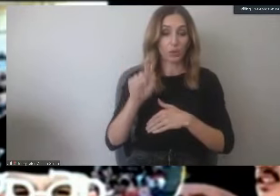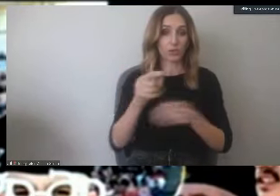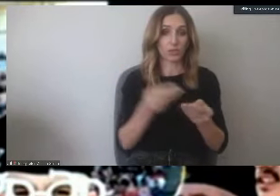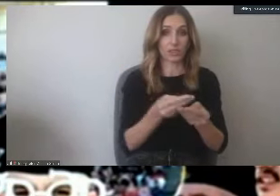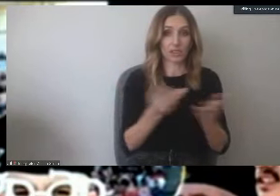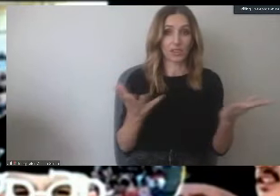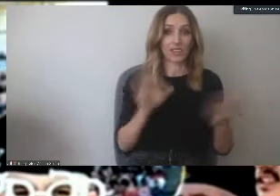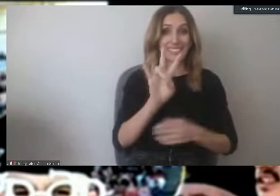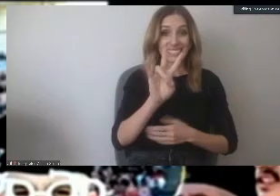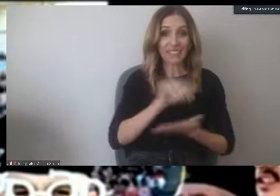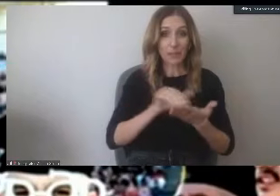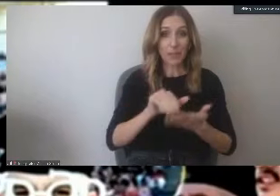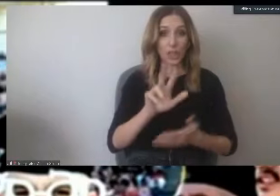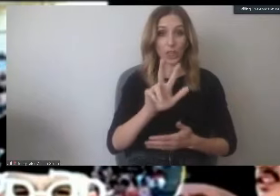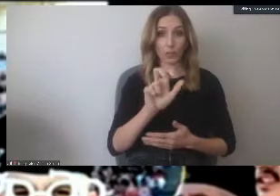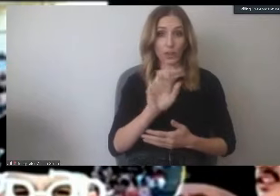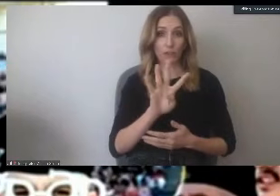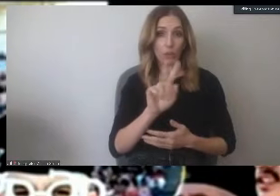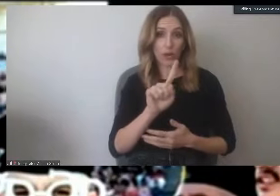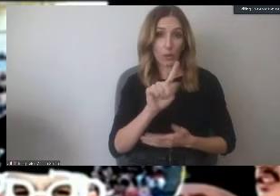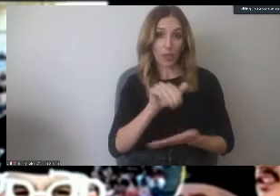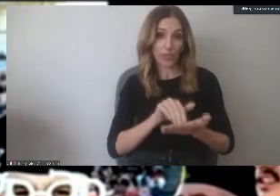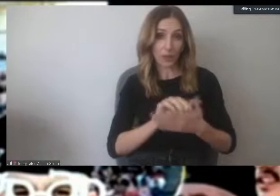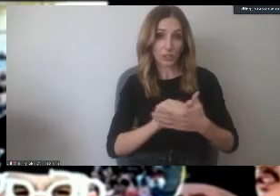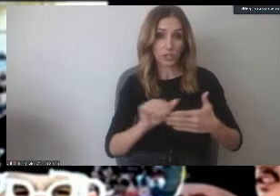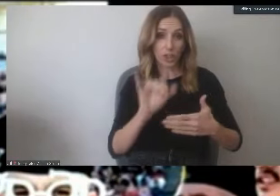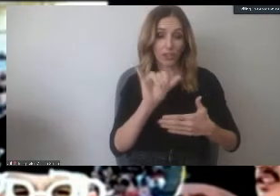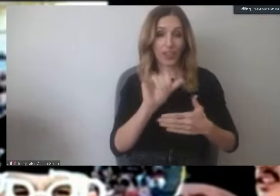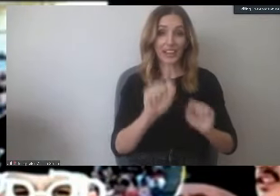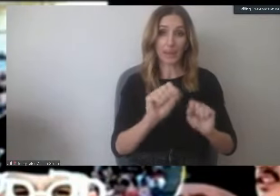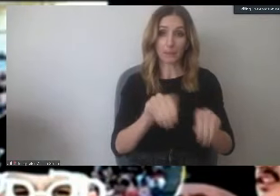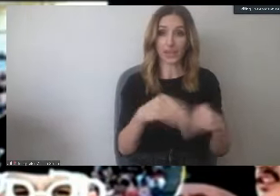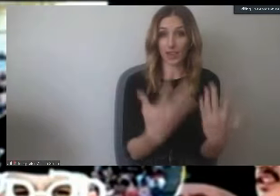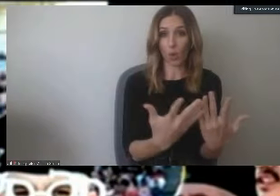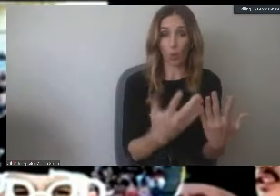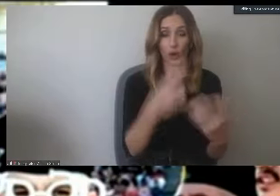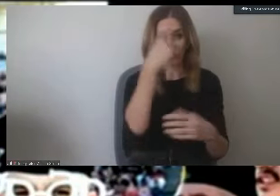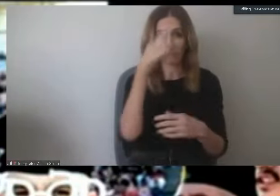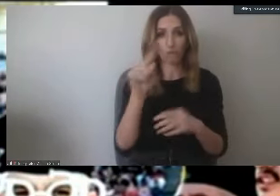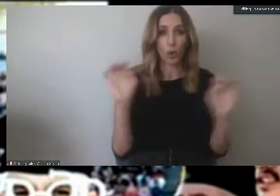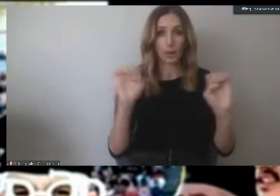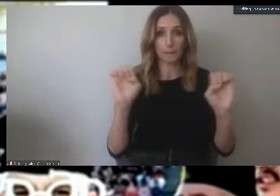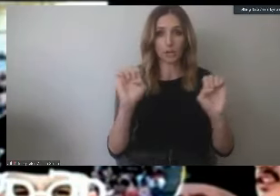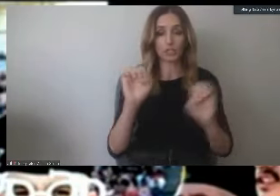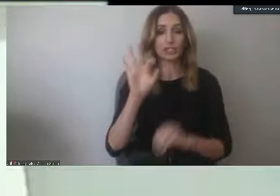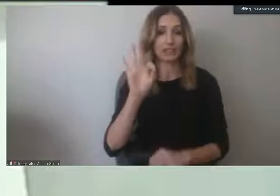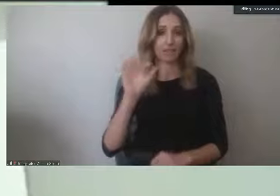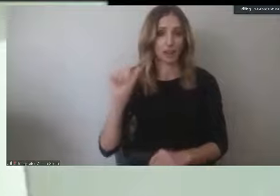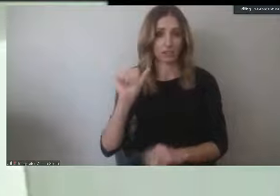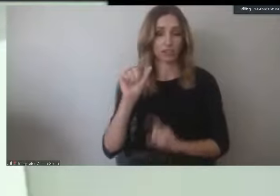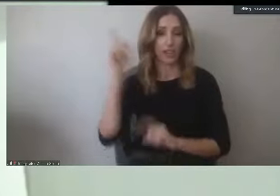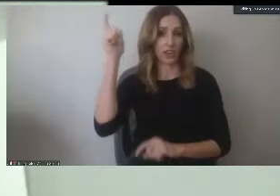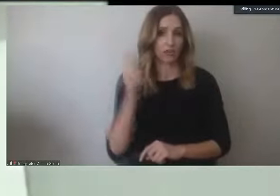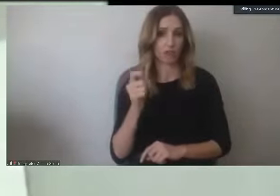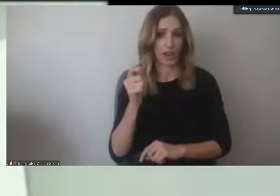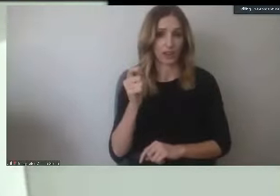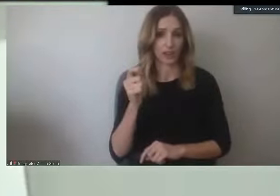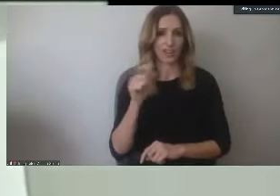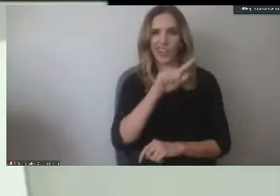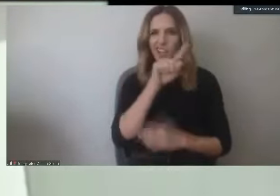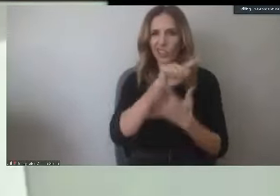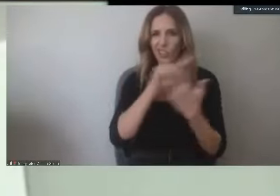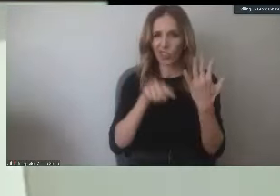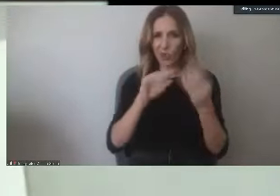,331,000 to be awarded for emergency financial aid grants to students. These are the figures I found